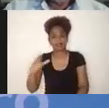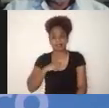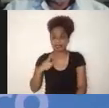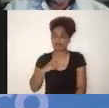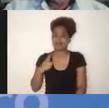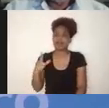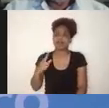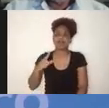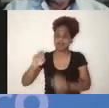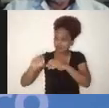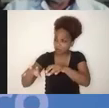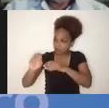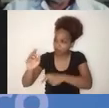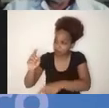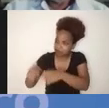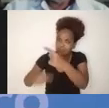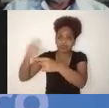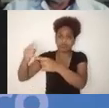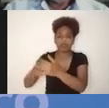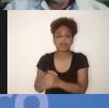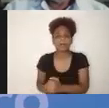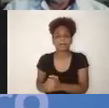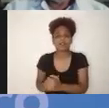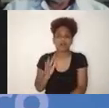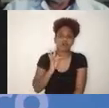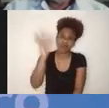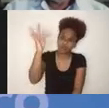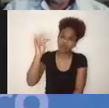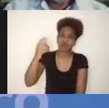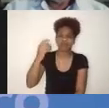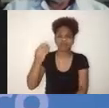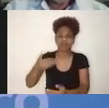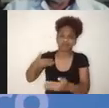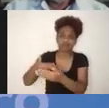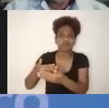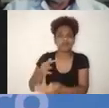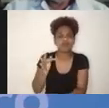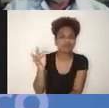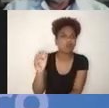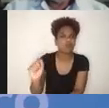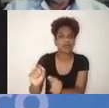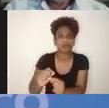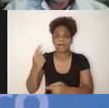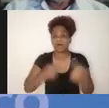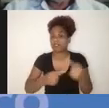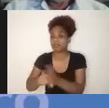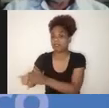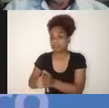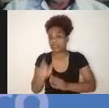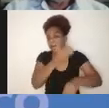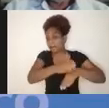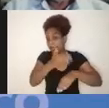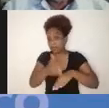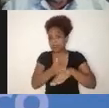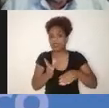looking at the future, at the near future, research, policy and practice must be interlinked. Interlinked to design